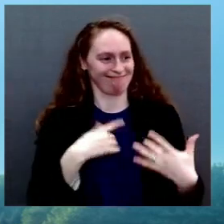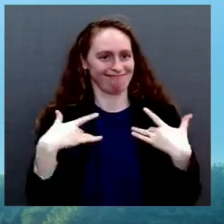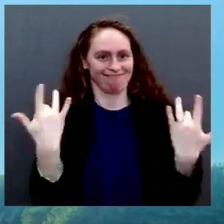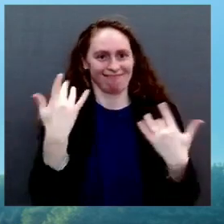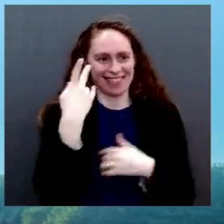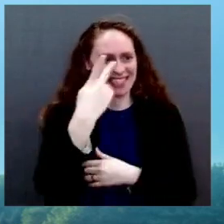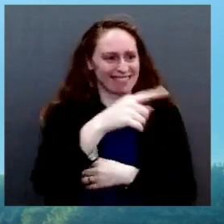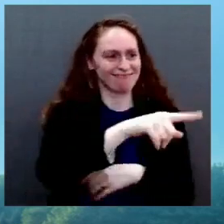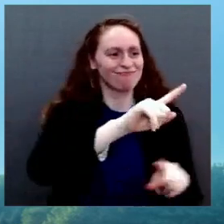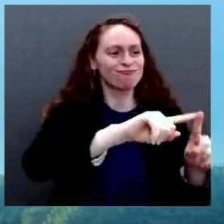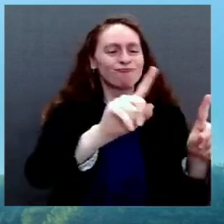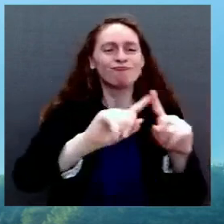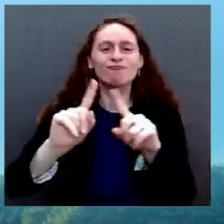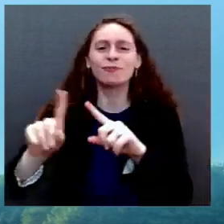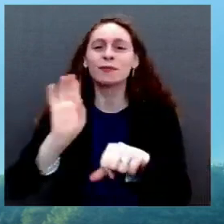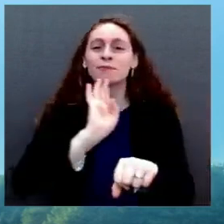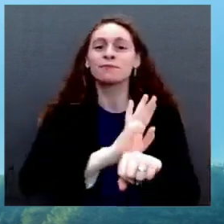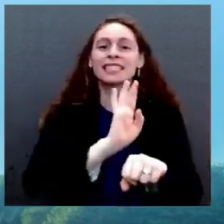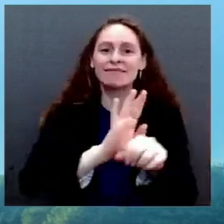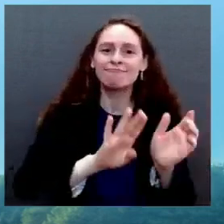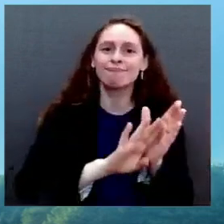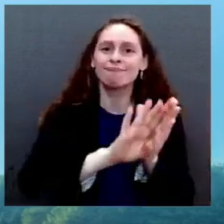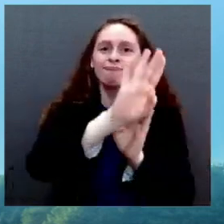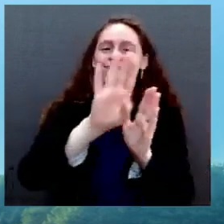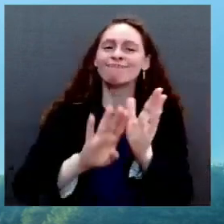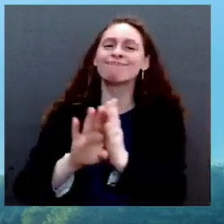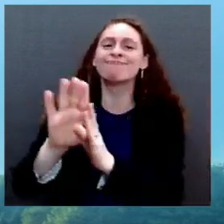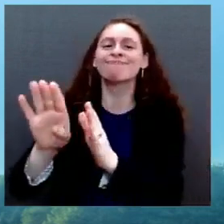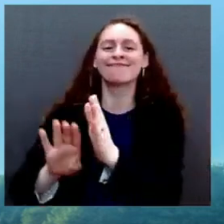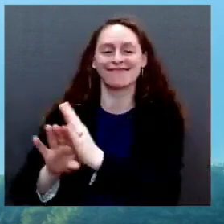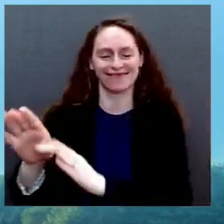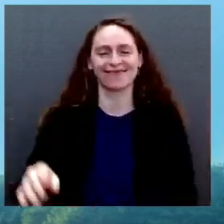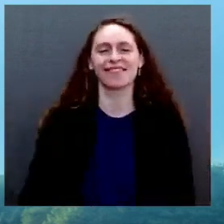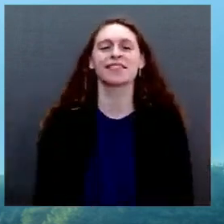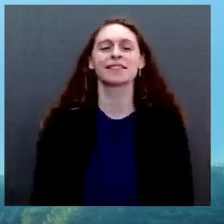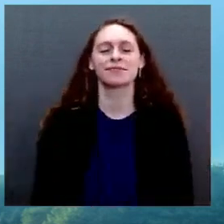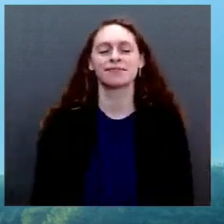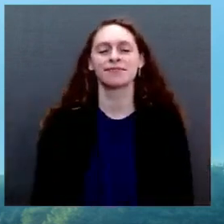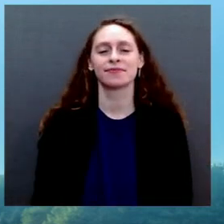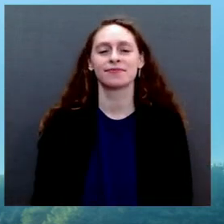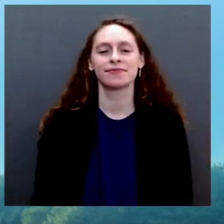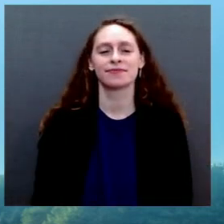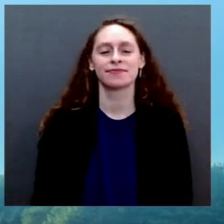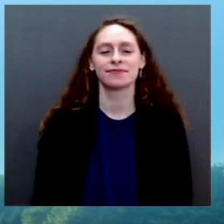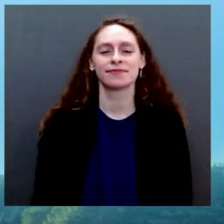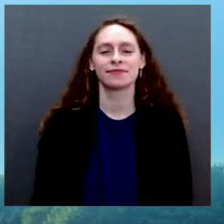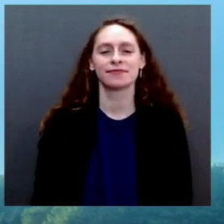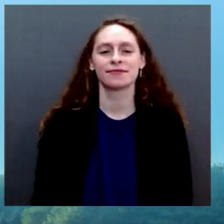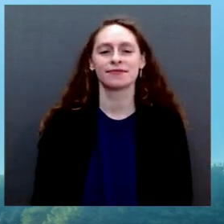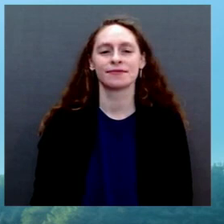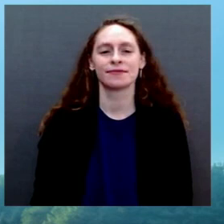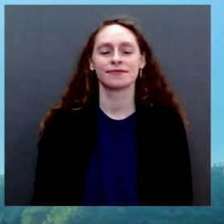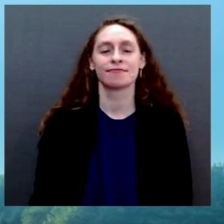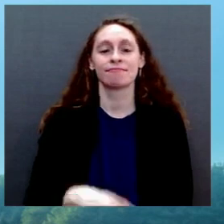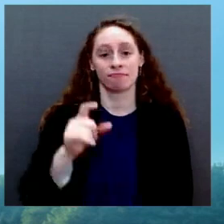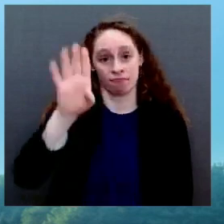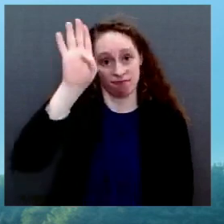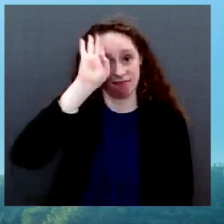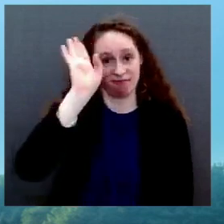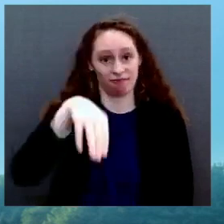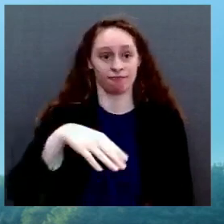where the economy as a whole is stronger than it was before the pandemic, even after accounting for price increases.